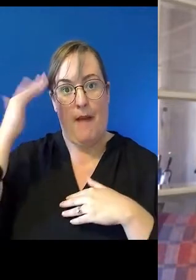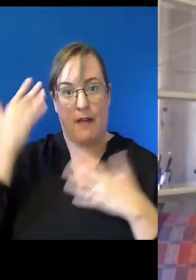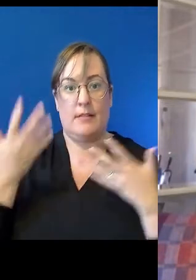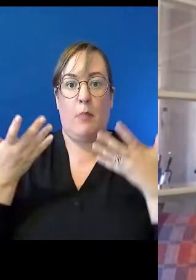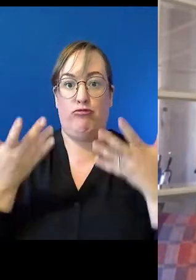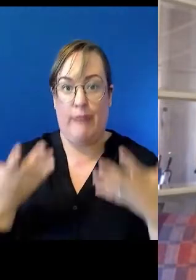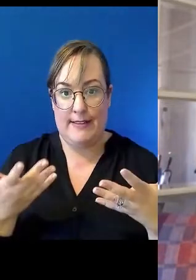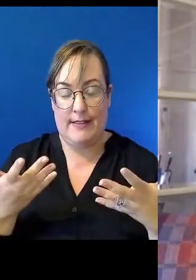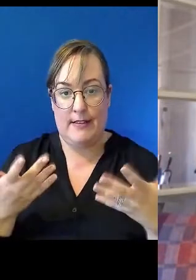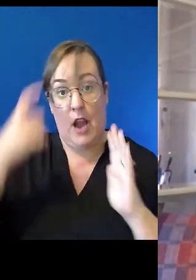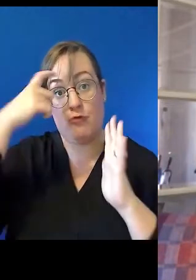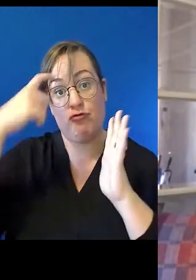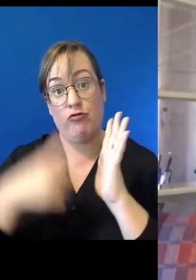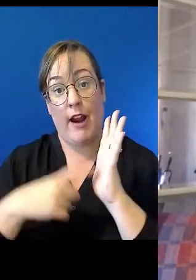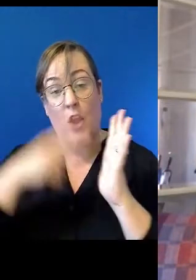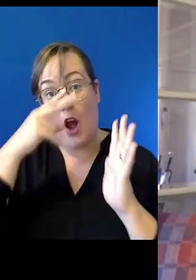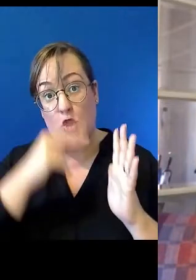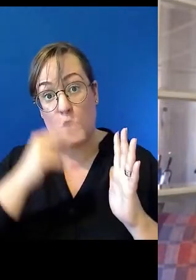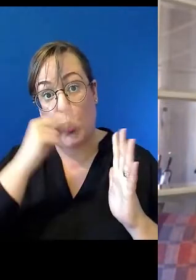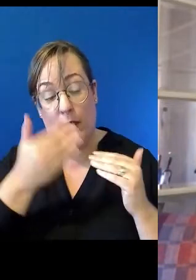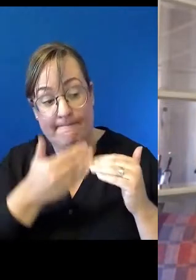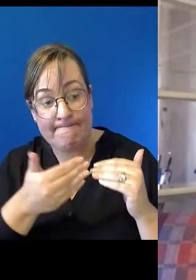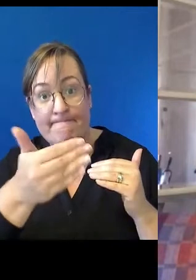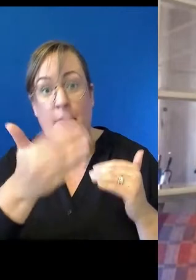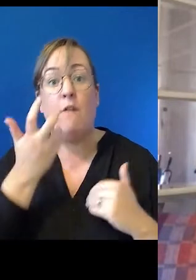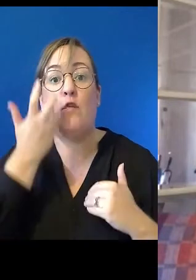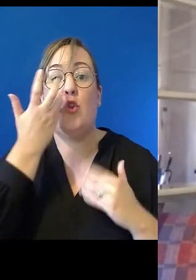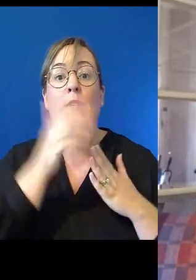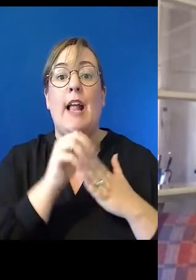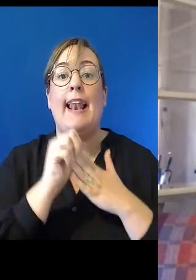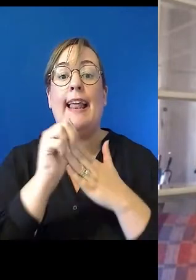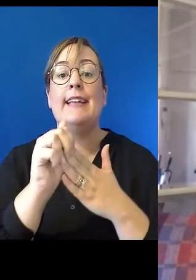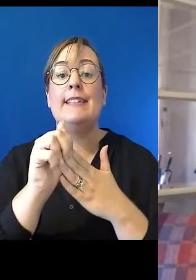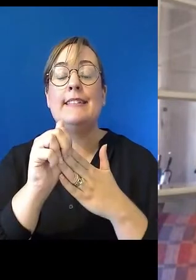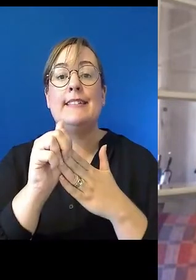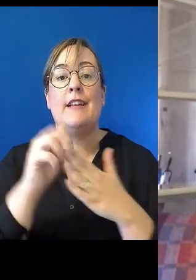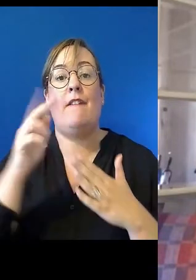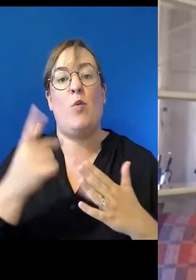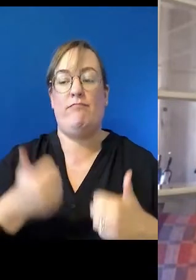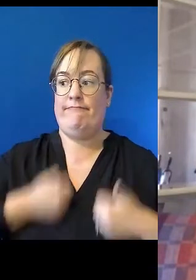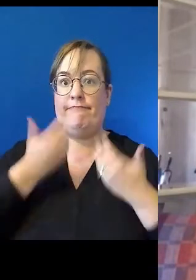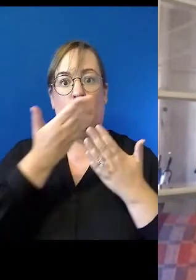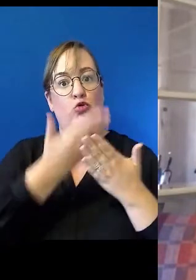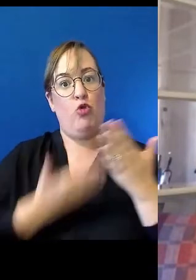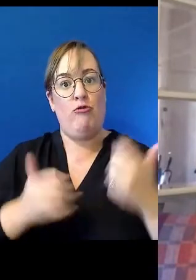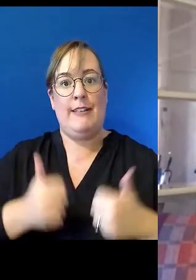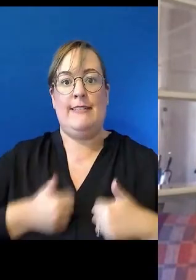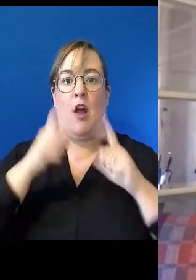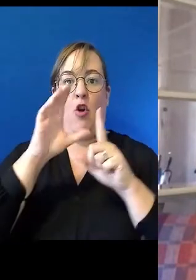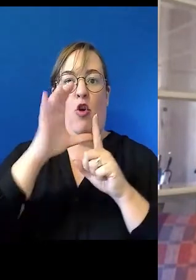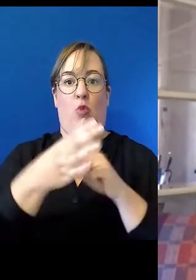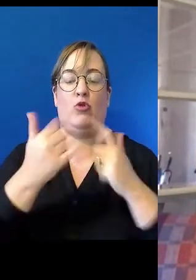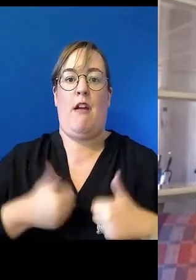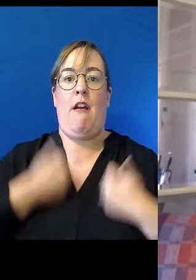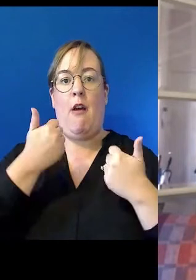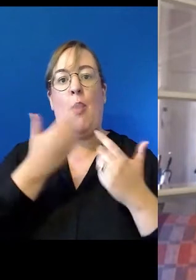youth, as we do with all youth who are going to be our future leaders, the custodians of our stories, our cultures, our histories, our languages. And it's really